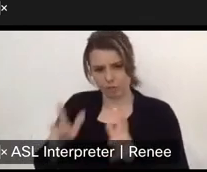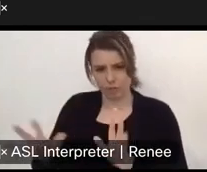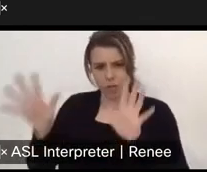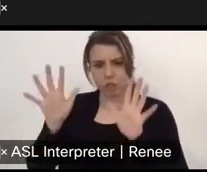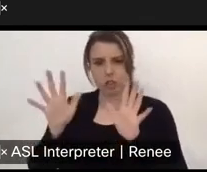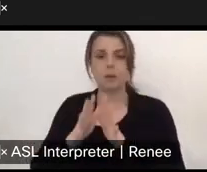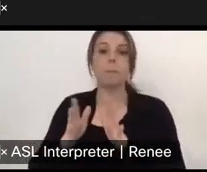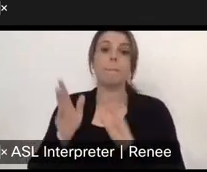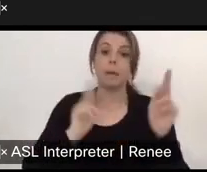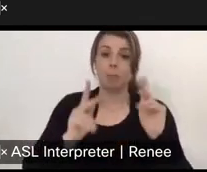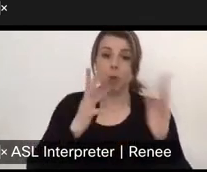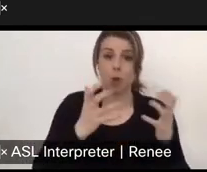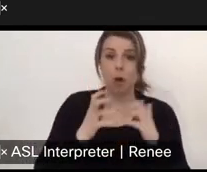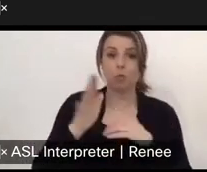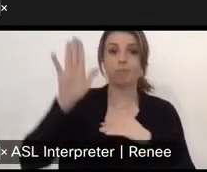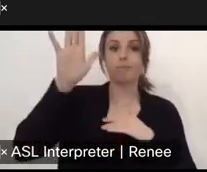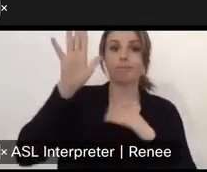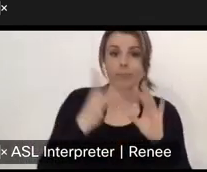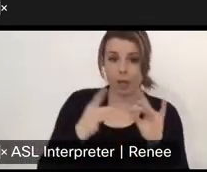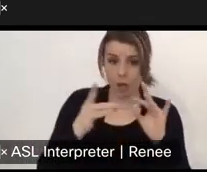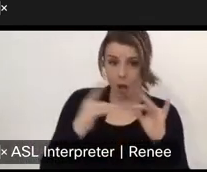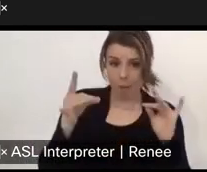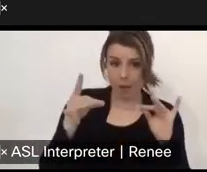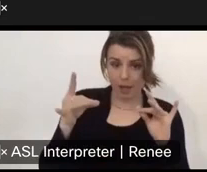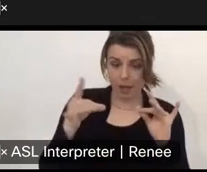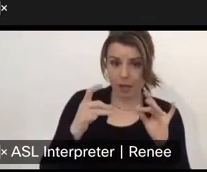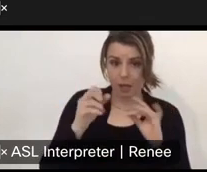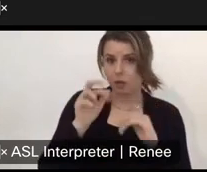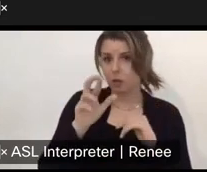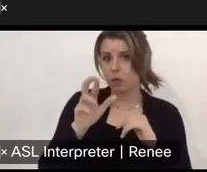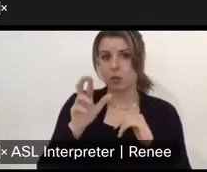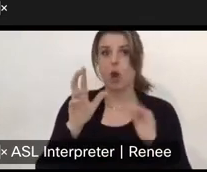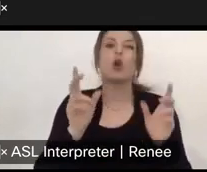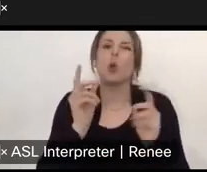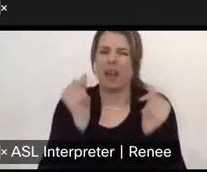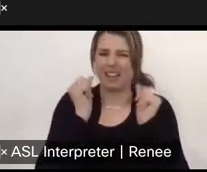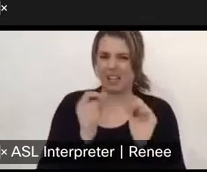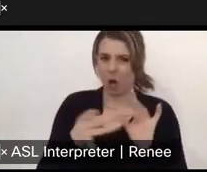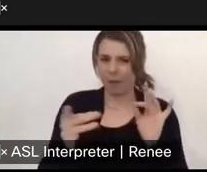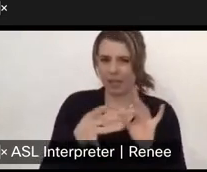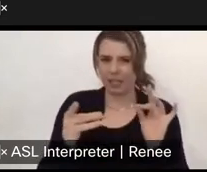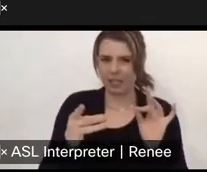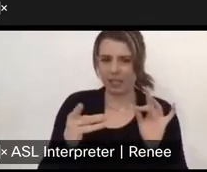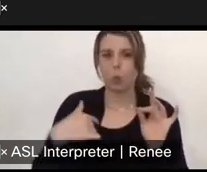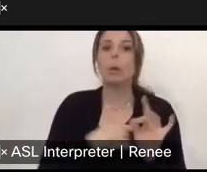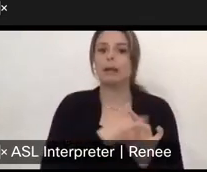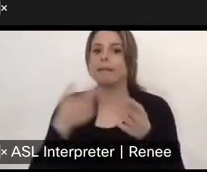like to unmute and make a comment? Or is there anyone else that a quick comment? Yeah, has any other. It would need to.